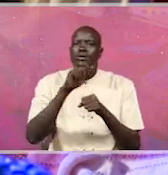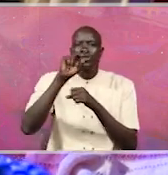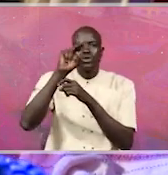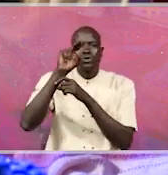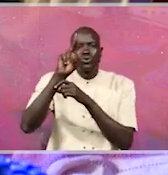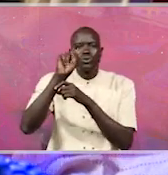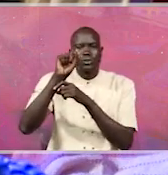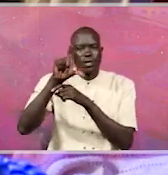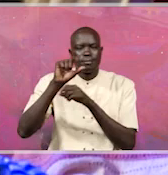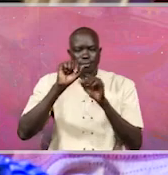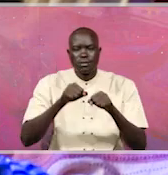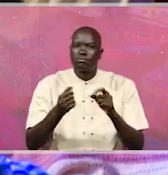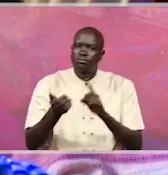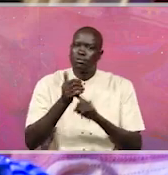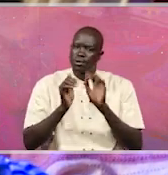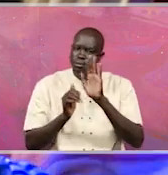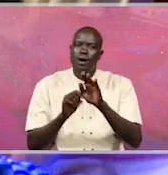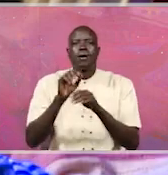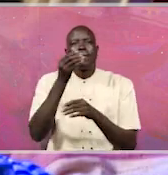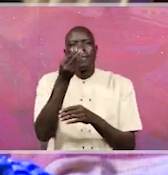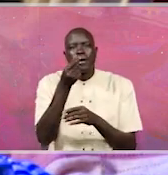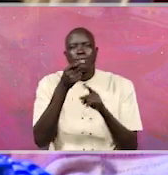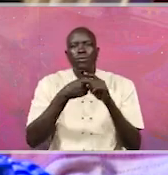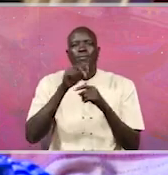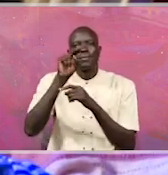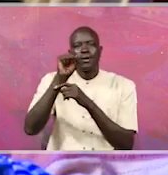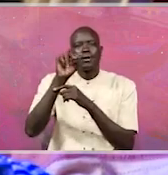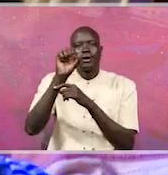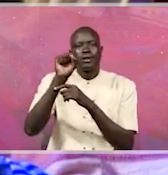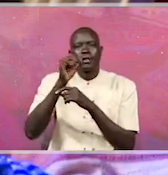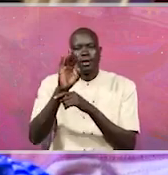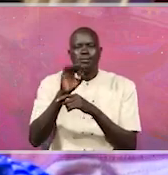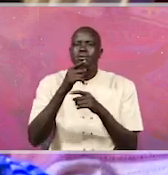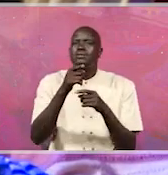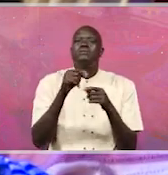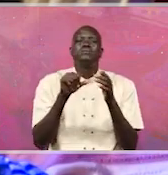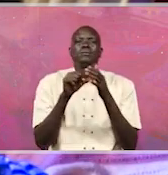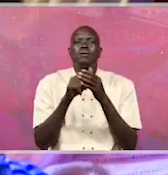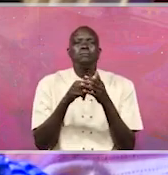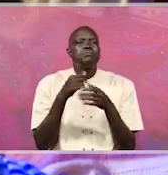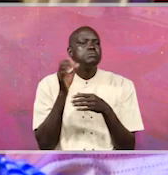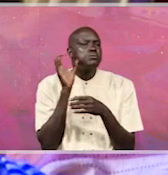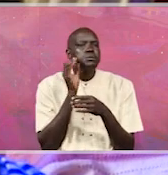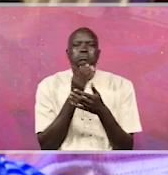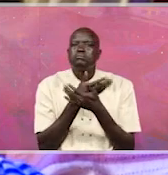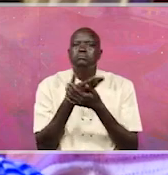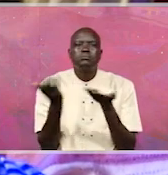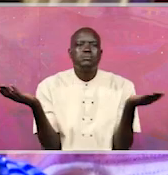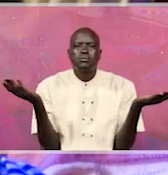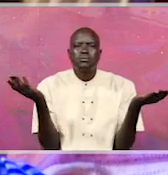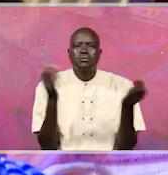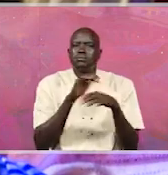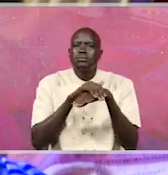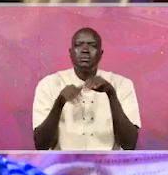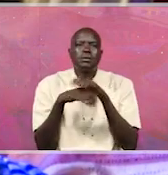NSSF. But that case has died up to now. We don't, we actually don't know what is happening, what is going on. And